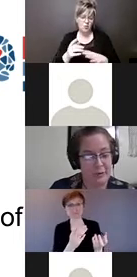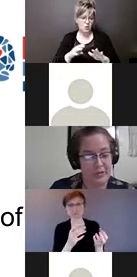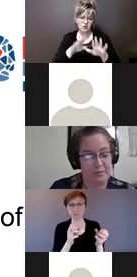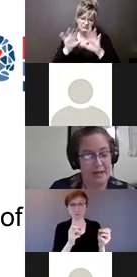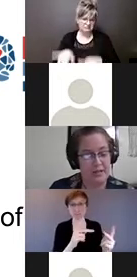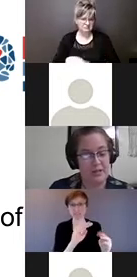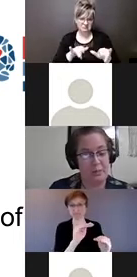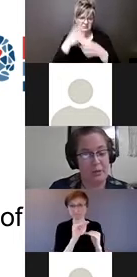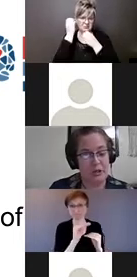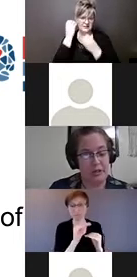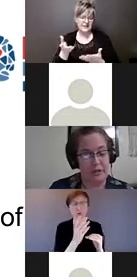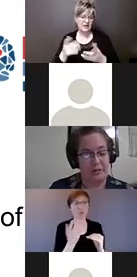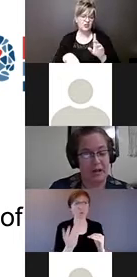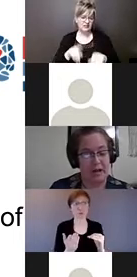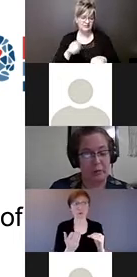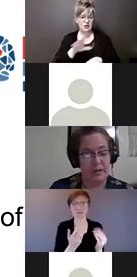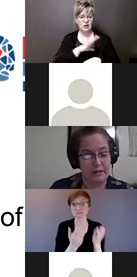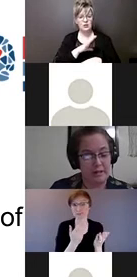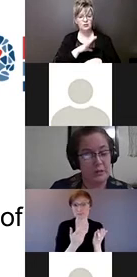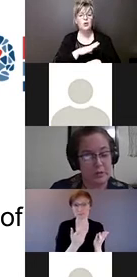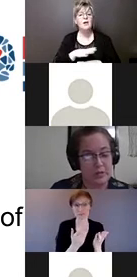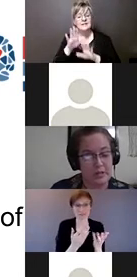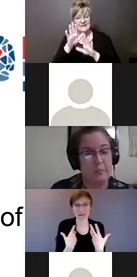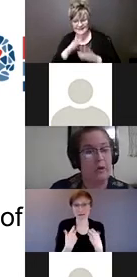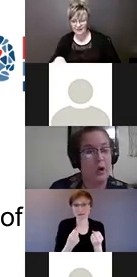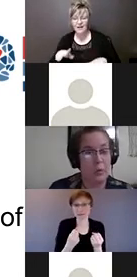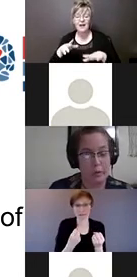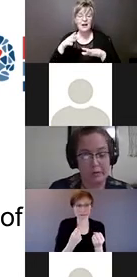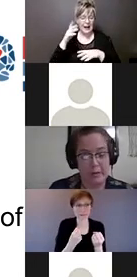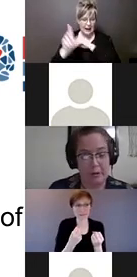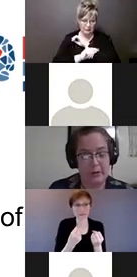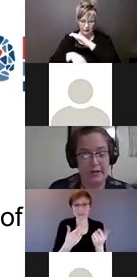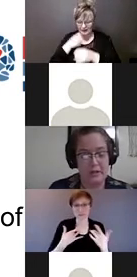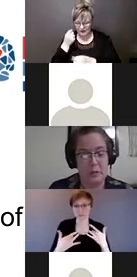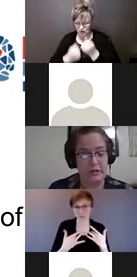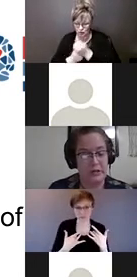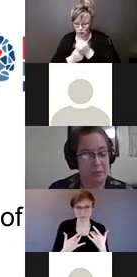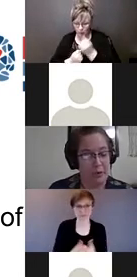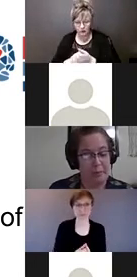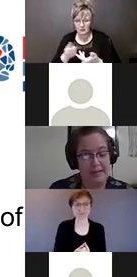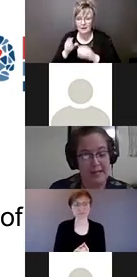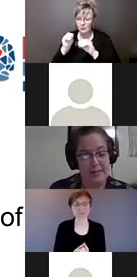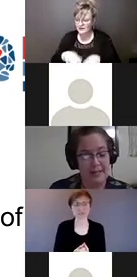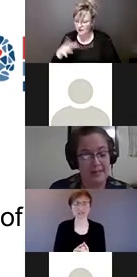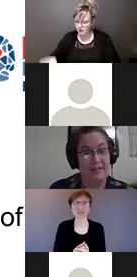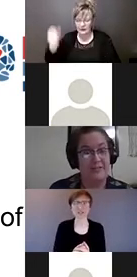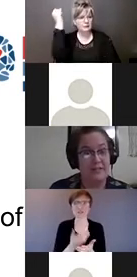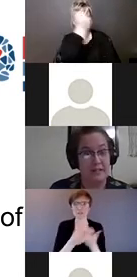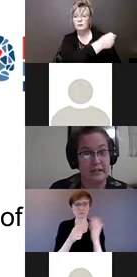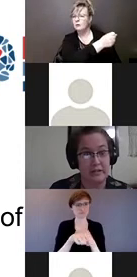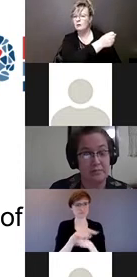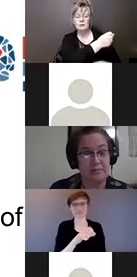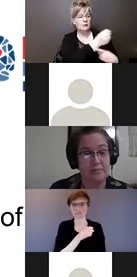staff roles meant to support children within the school system were redeployed elsewhere to support pandemic testing